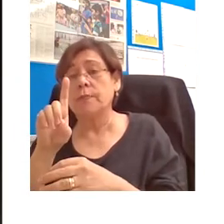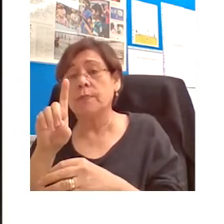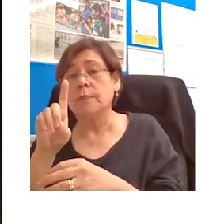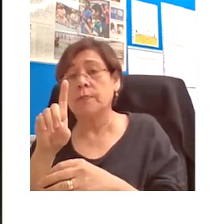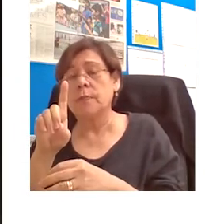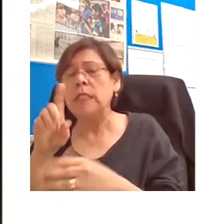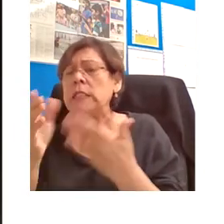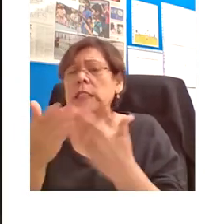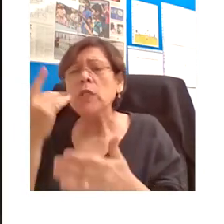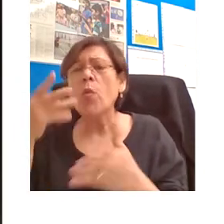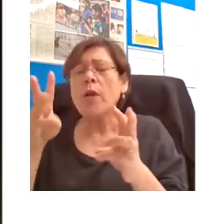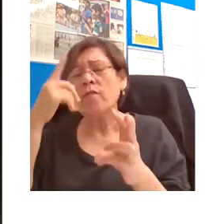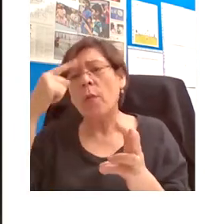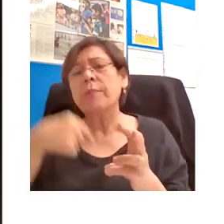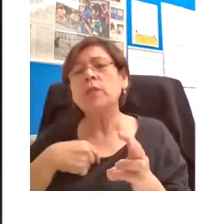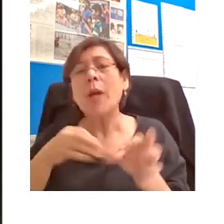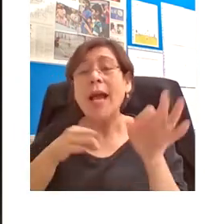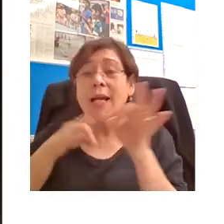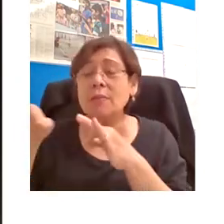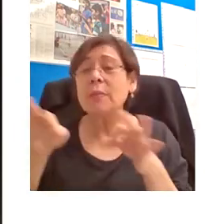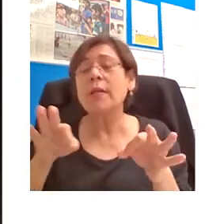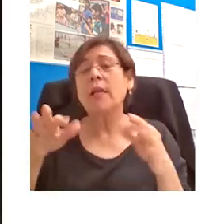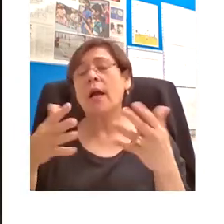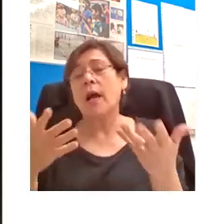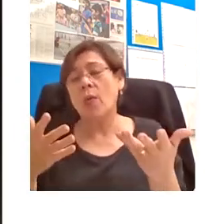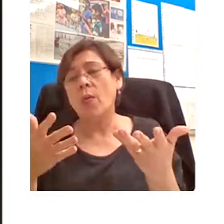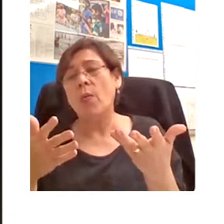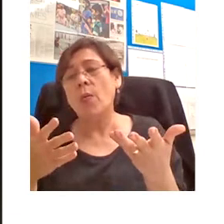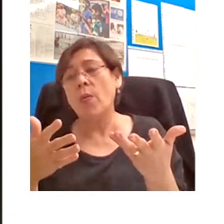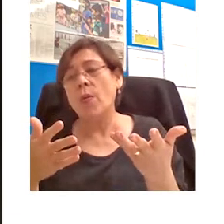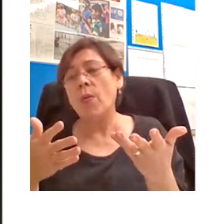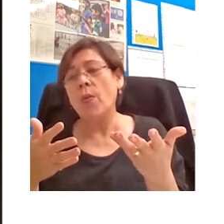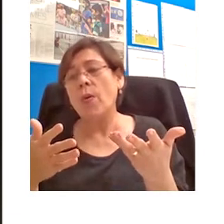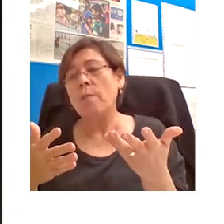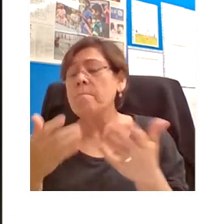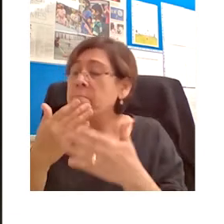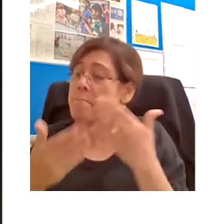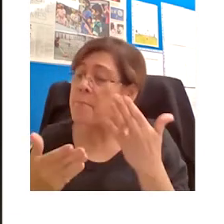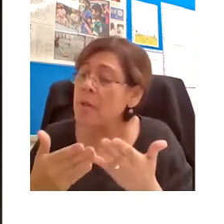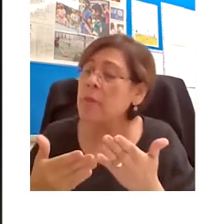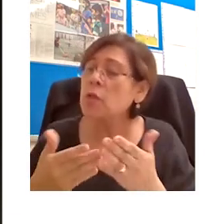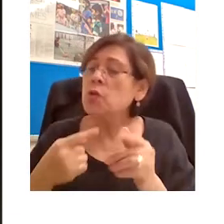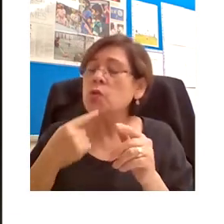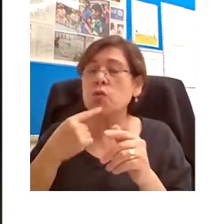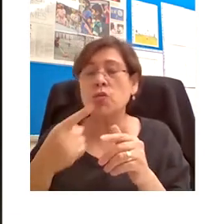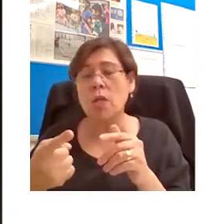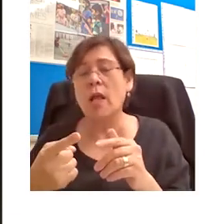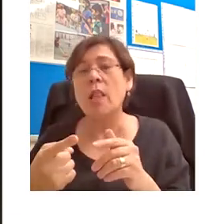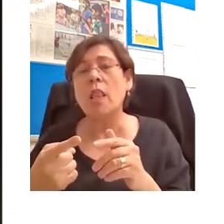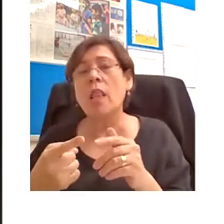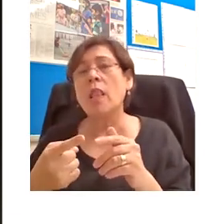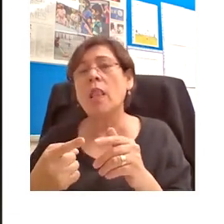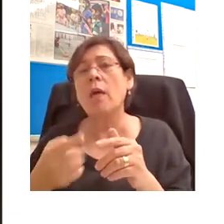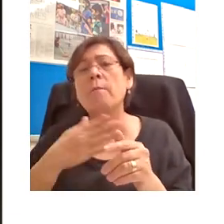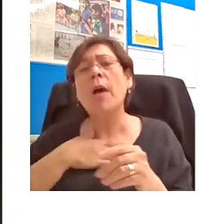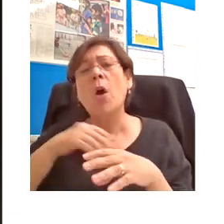platform that we've developed has originated is perhaps to ground the narrative in my own teaching.